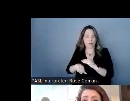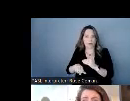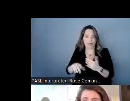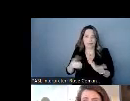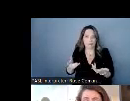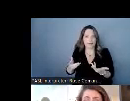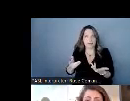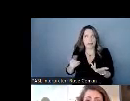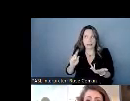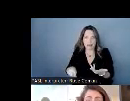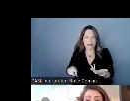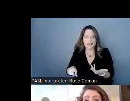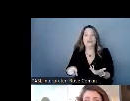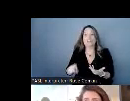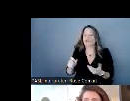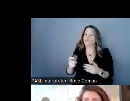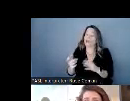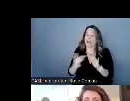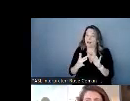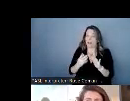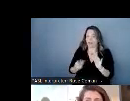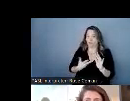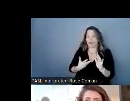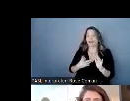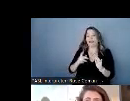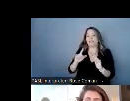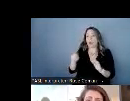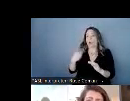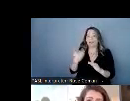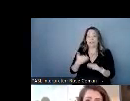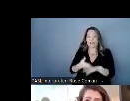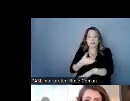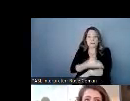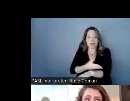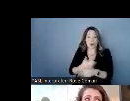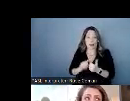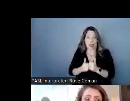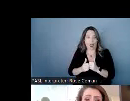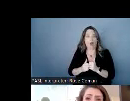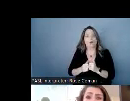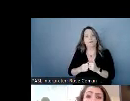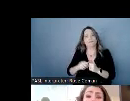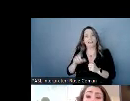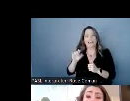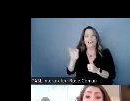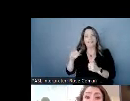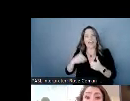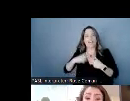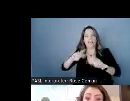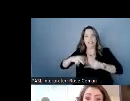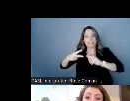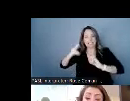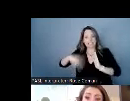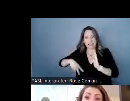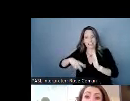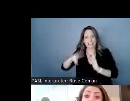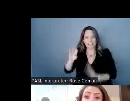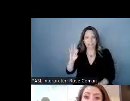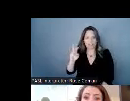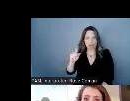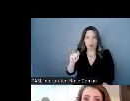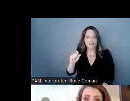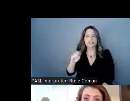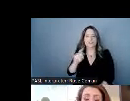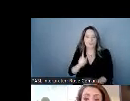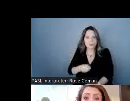thing that could make it better was if we had a dyslexic font because this individual has dyslexia and they were really struggling to keep up and read